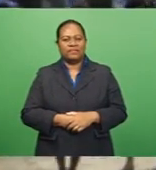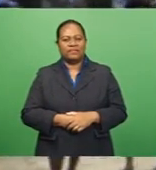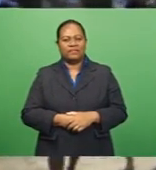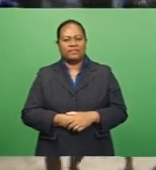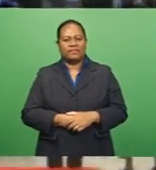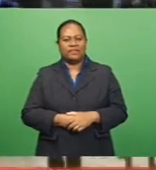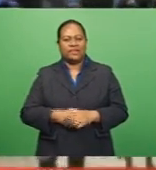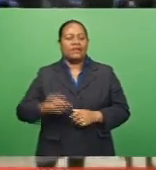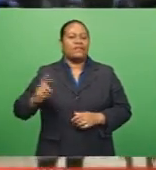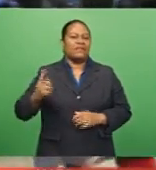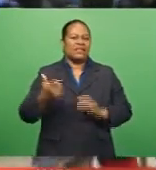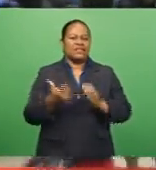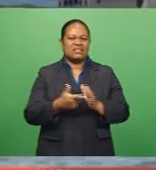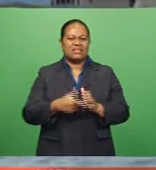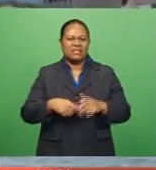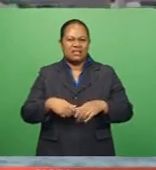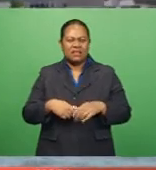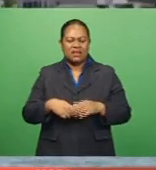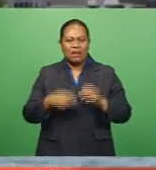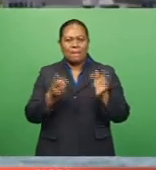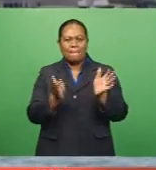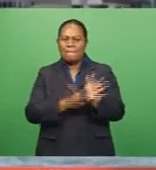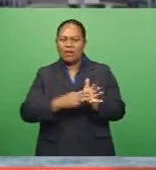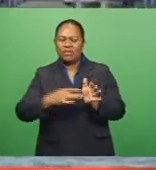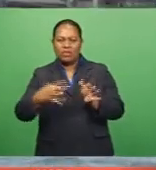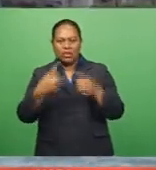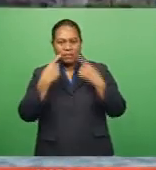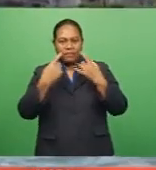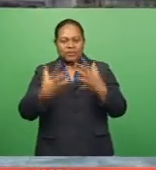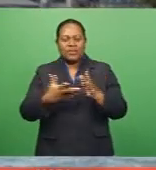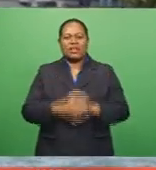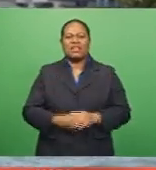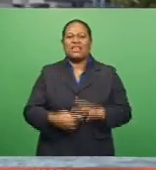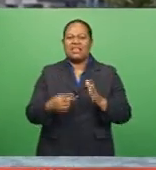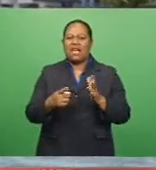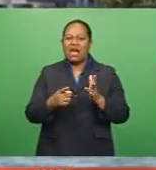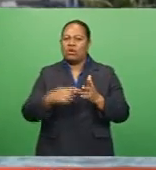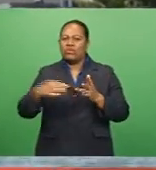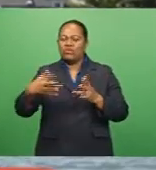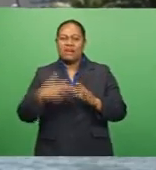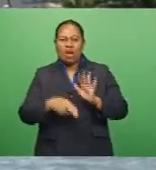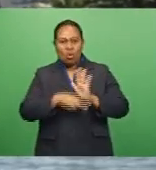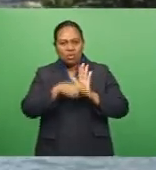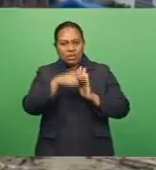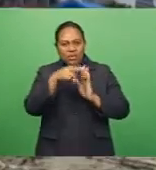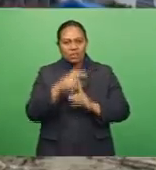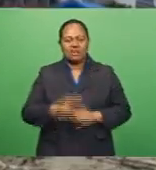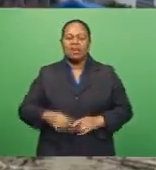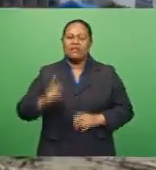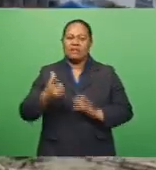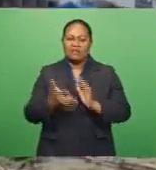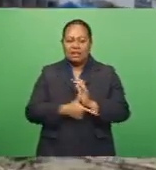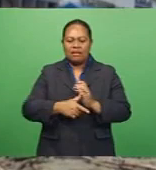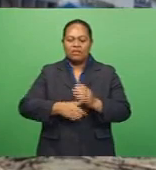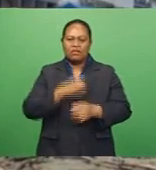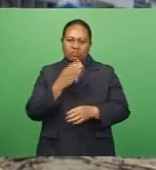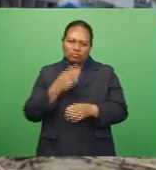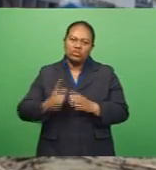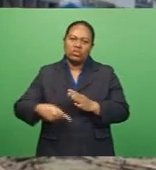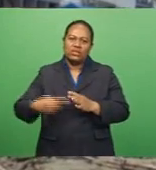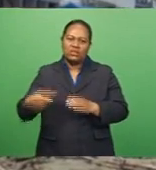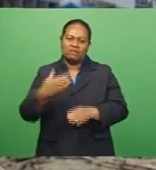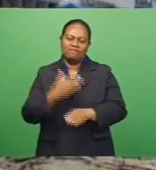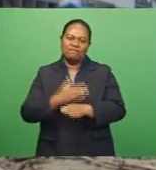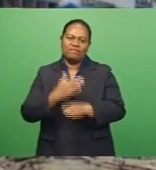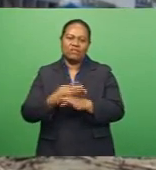The first marathon regatta organized by Fiji Outrigger's in Nandi Bay was also able to generate economic activity for the